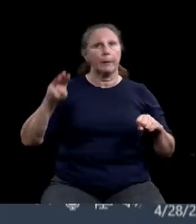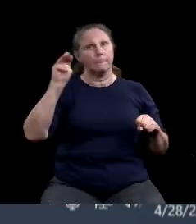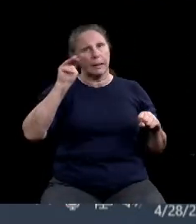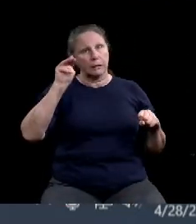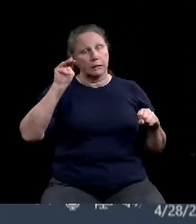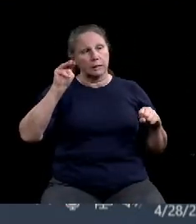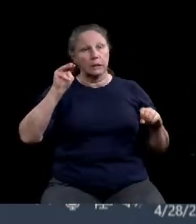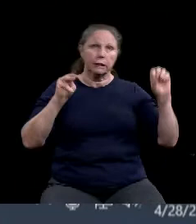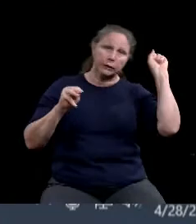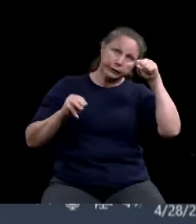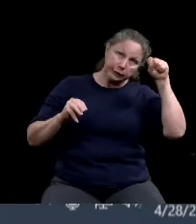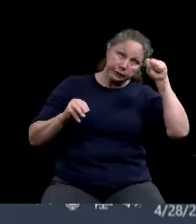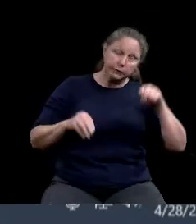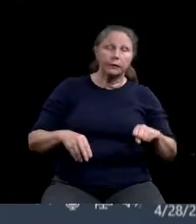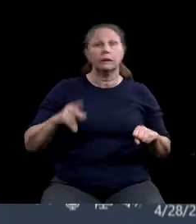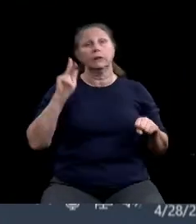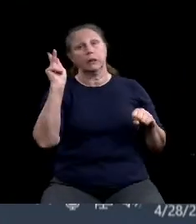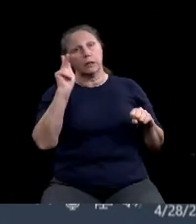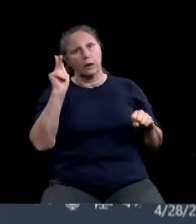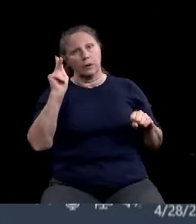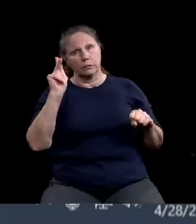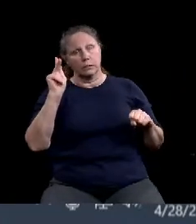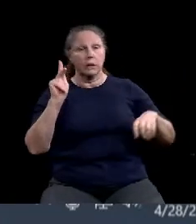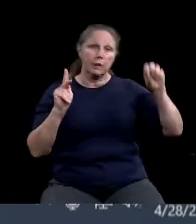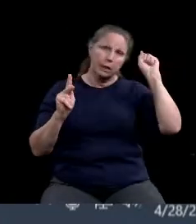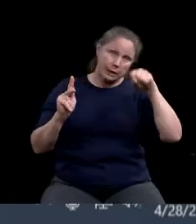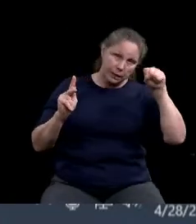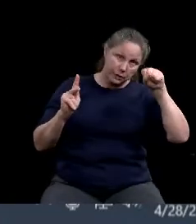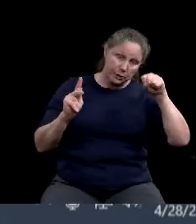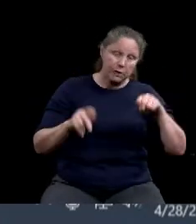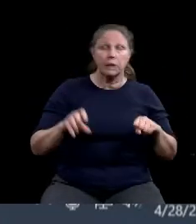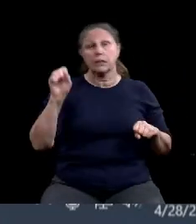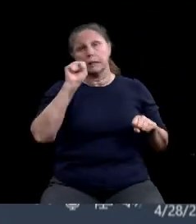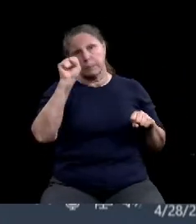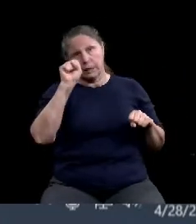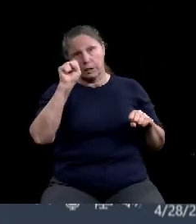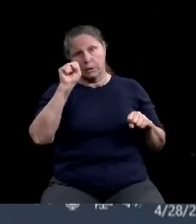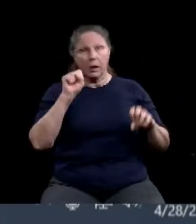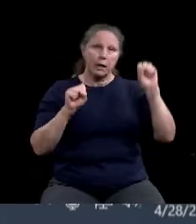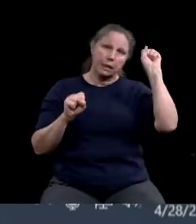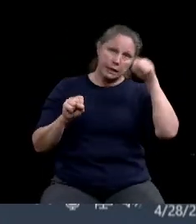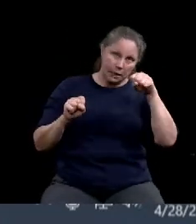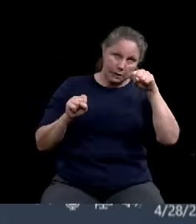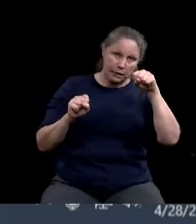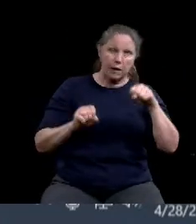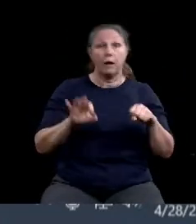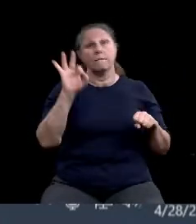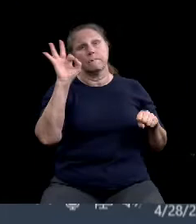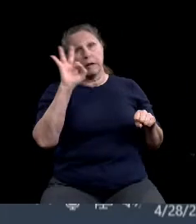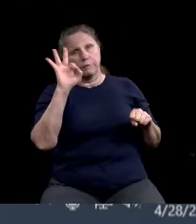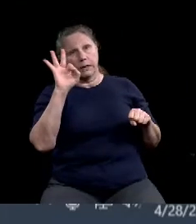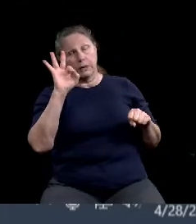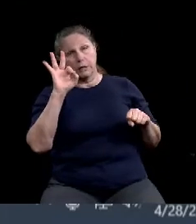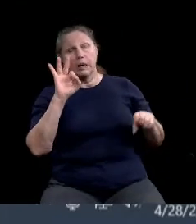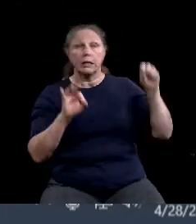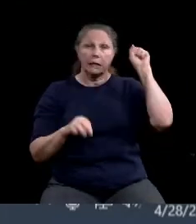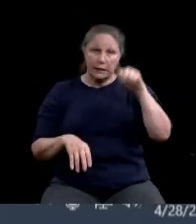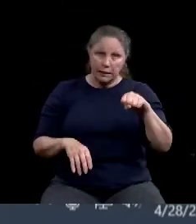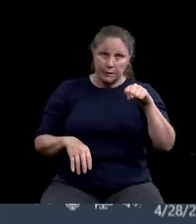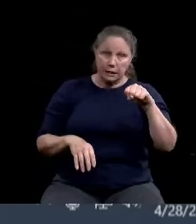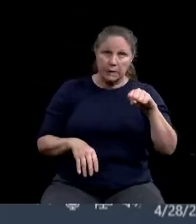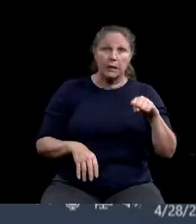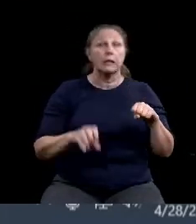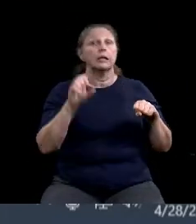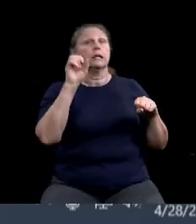Yes. Esquivido. Yes. Fairfield. Yes. Beaver. Yes. A motion